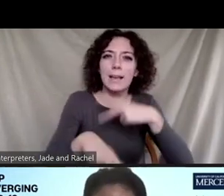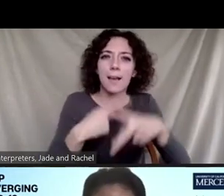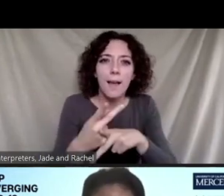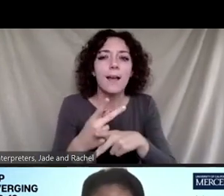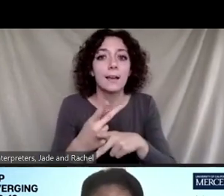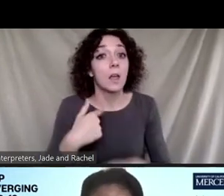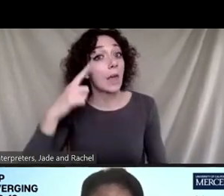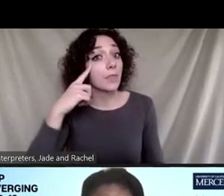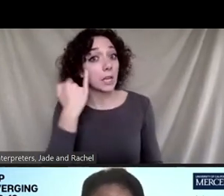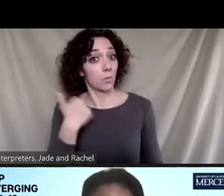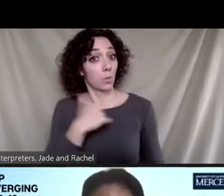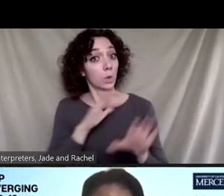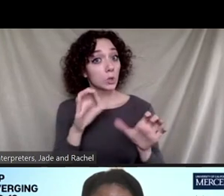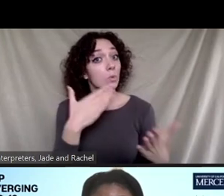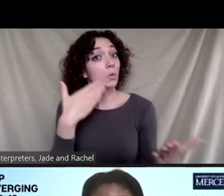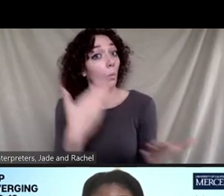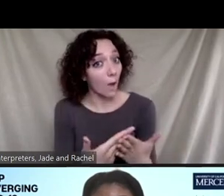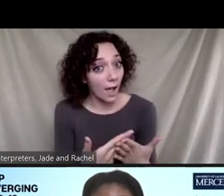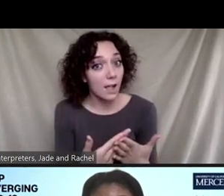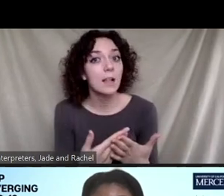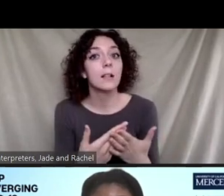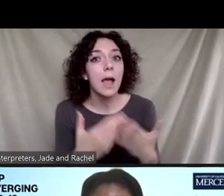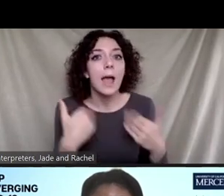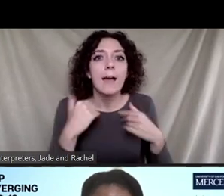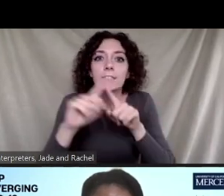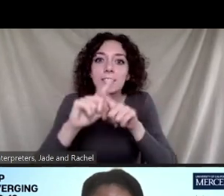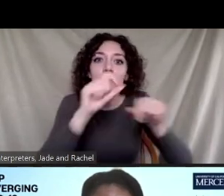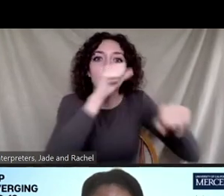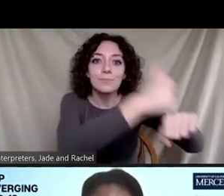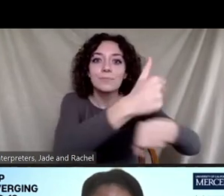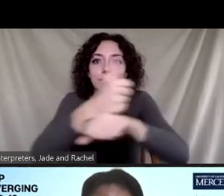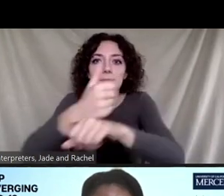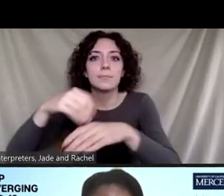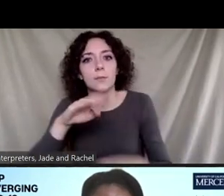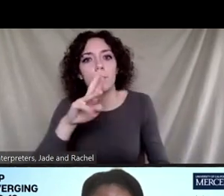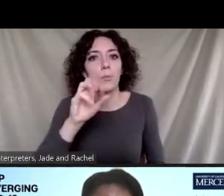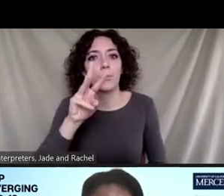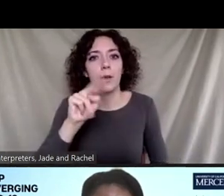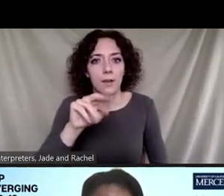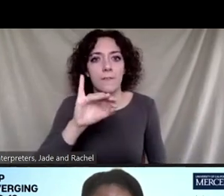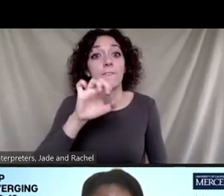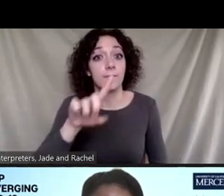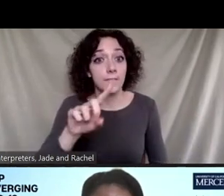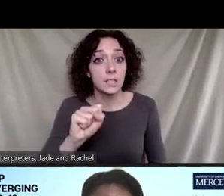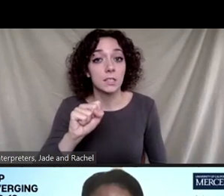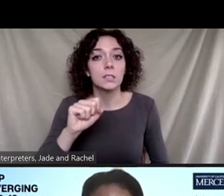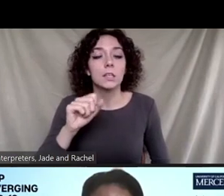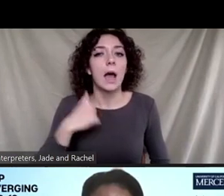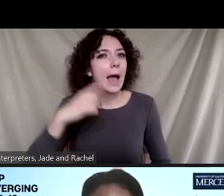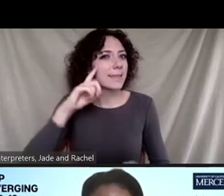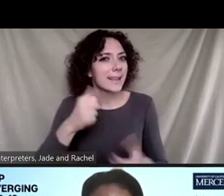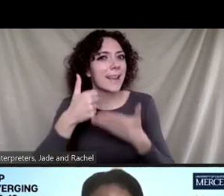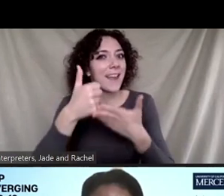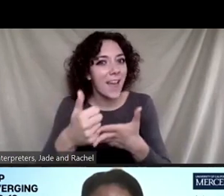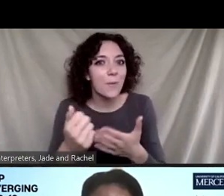do this, well, having these kinds of plants located in brownfields creates opportunities to help, uh, revitalize